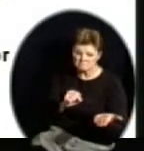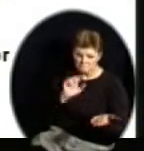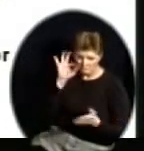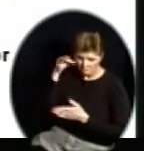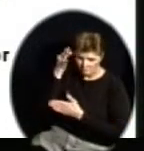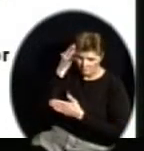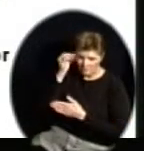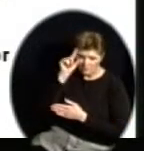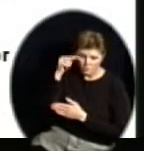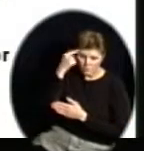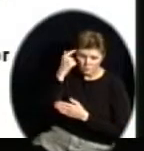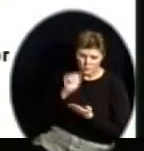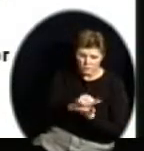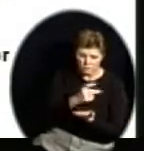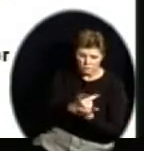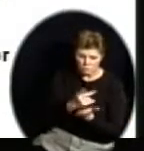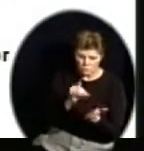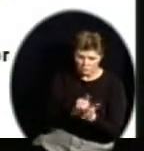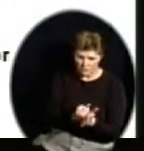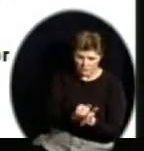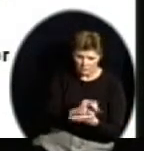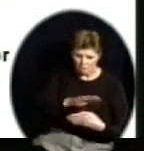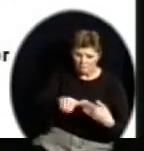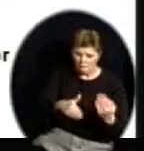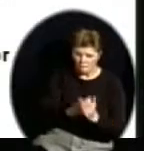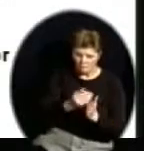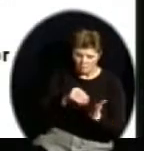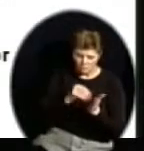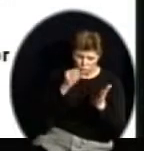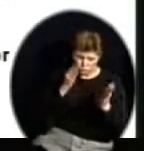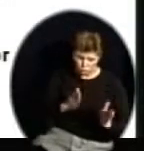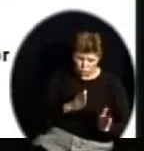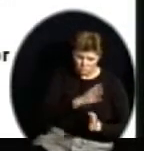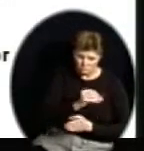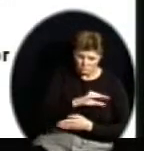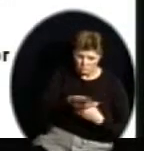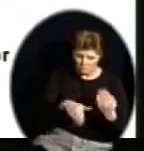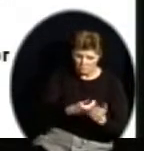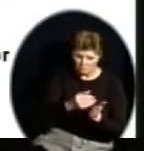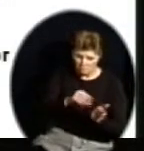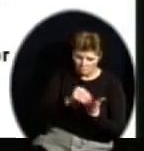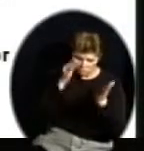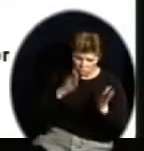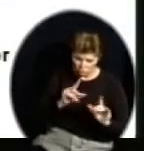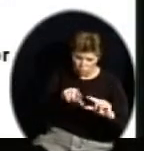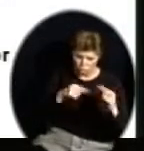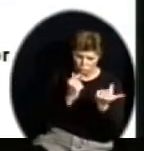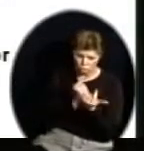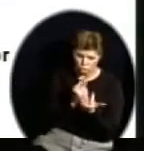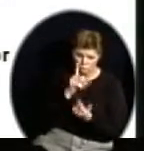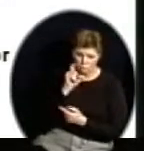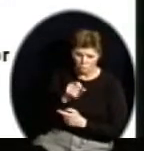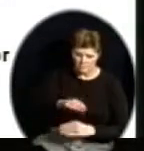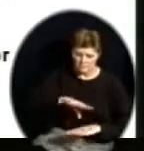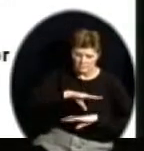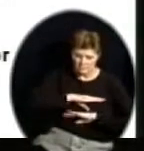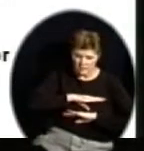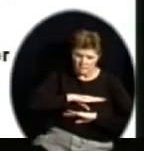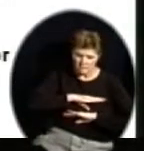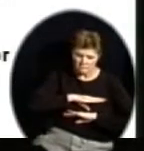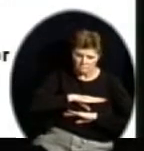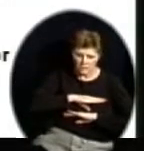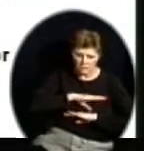important part is that all students and student groups, which we'll talk about a little bit later, must meet or exceed the identified percentage of students scoring